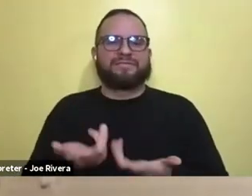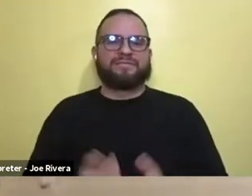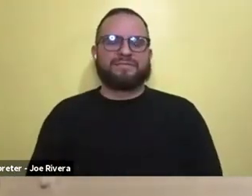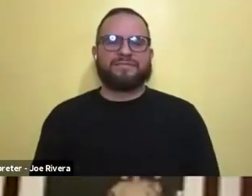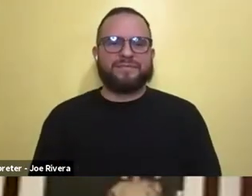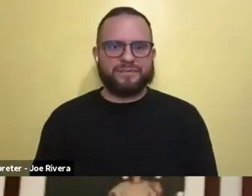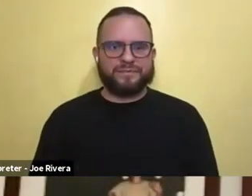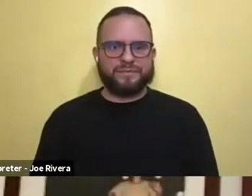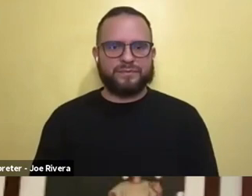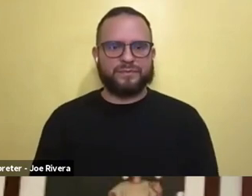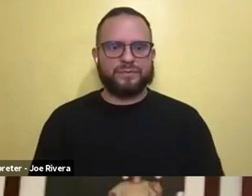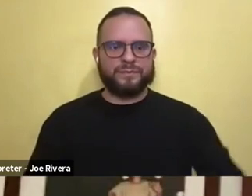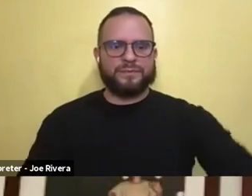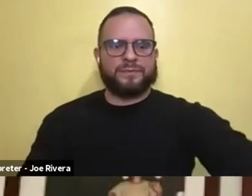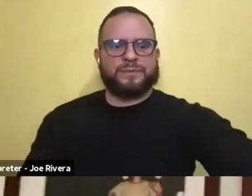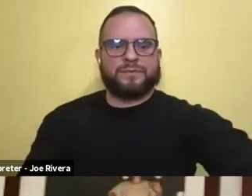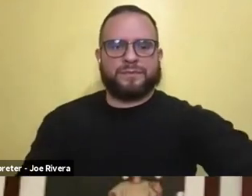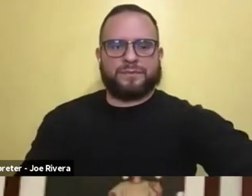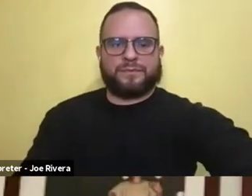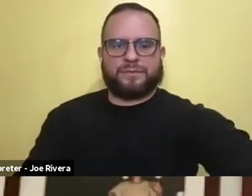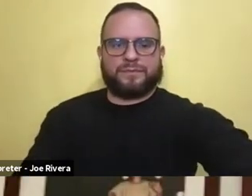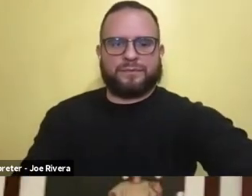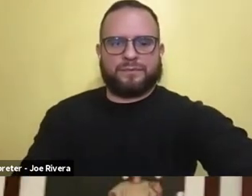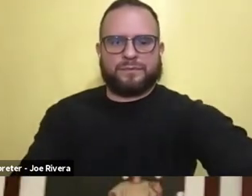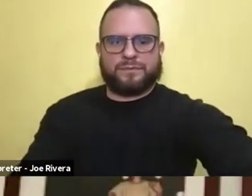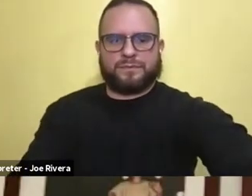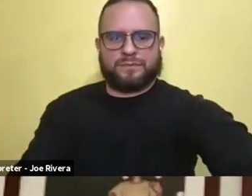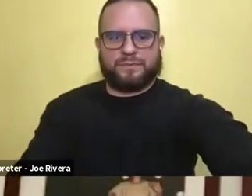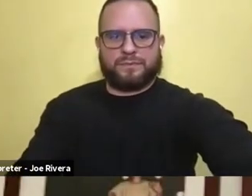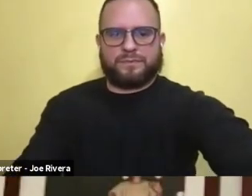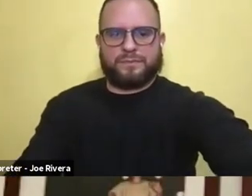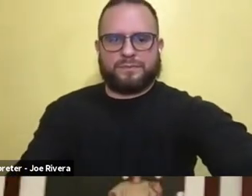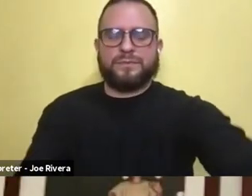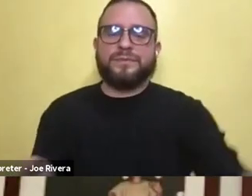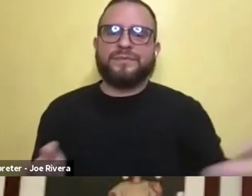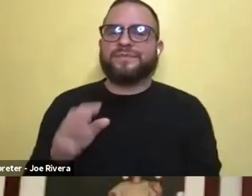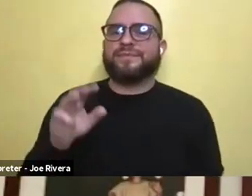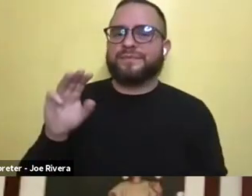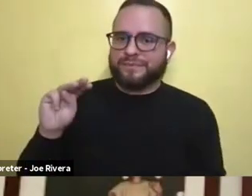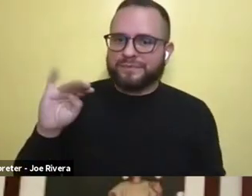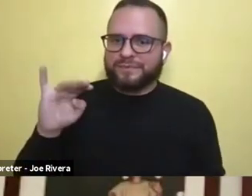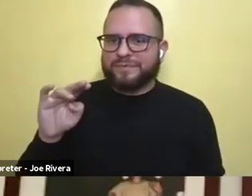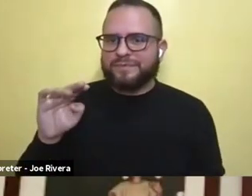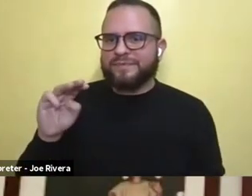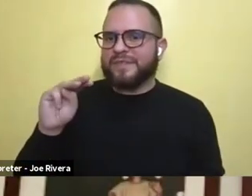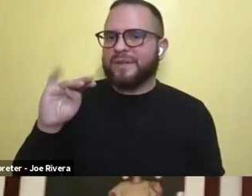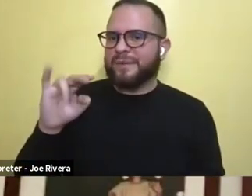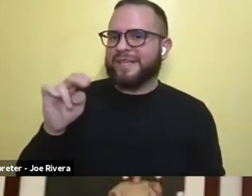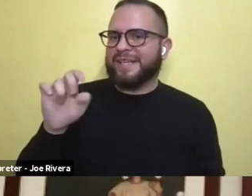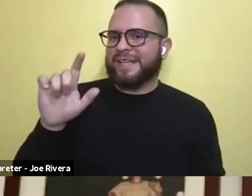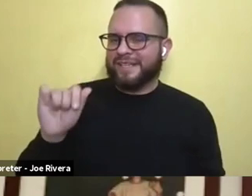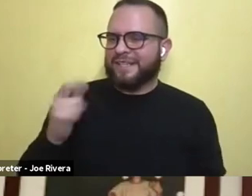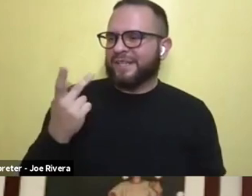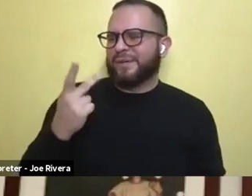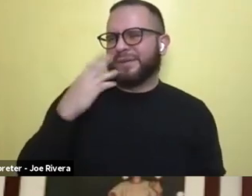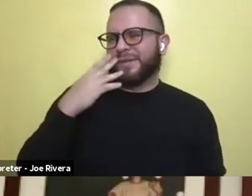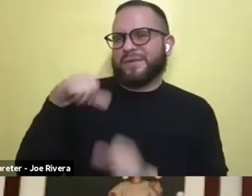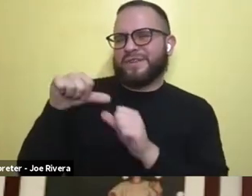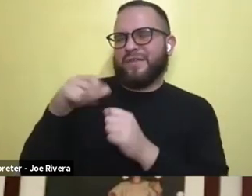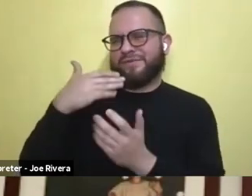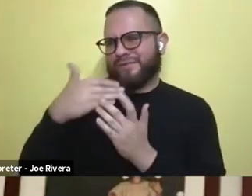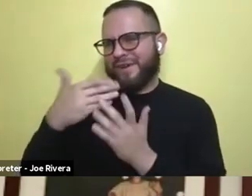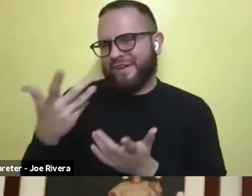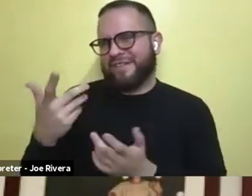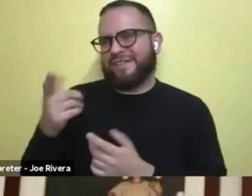Thank you so much. So Michaela, I mean, we know each other pretty well and you have definitely been, um, a very strong